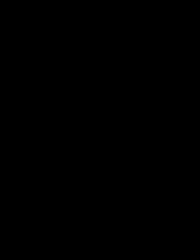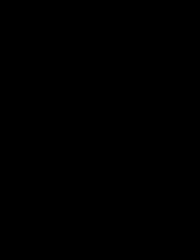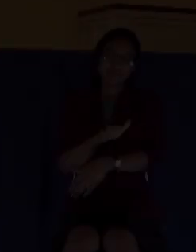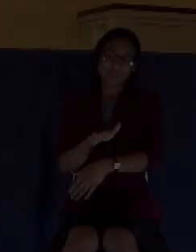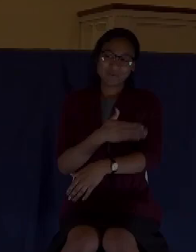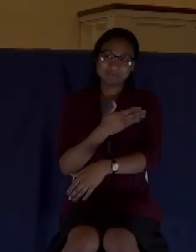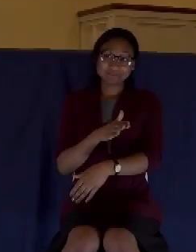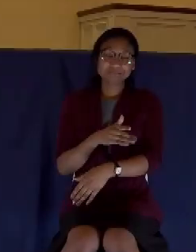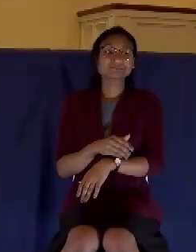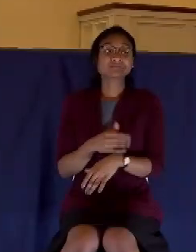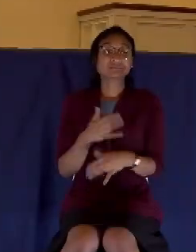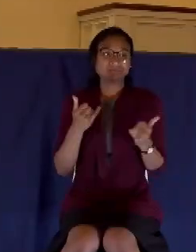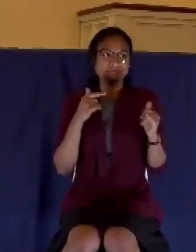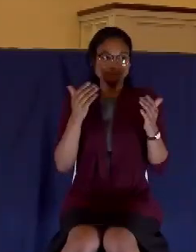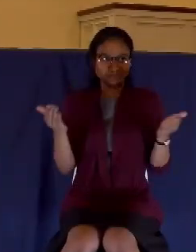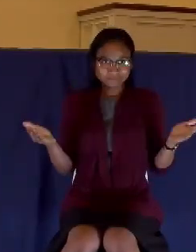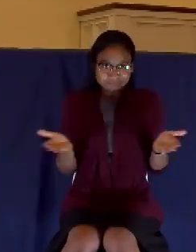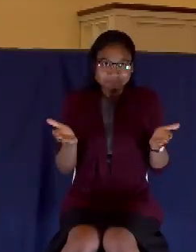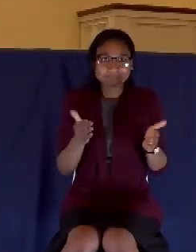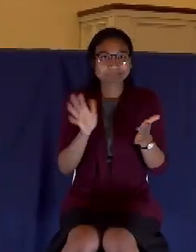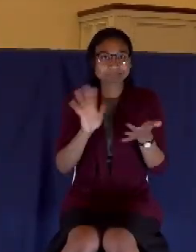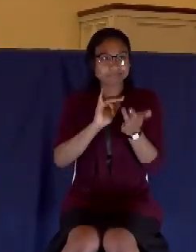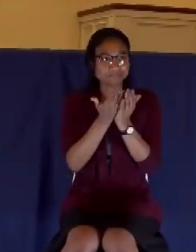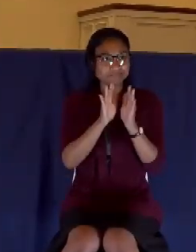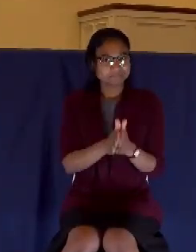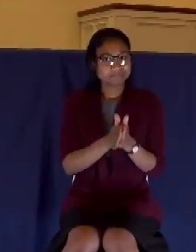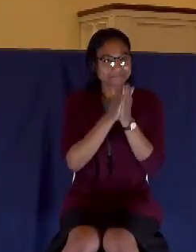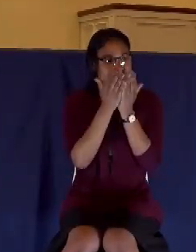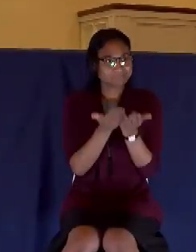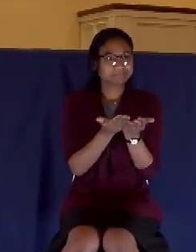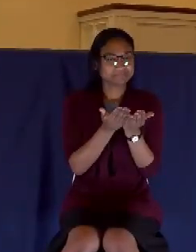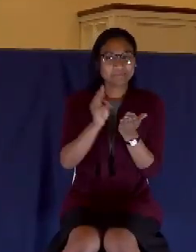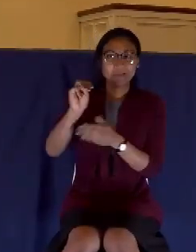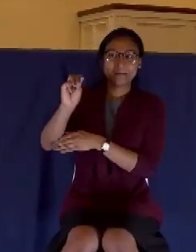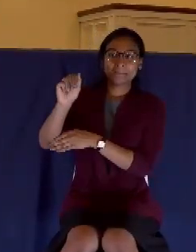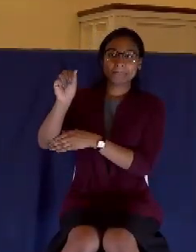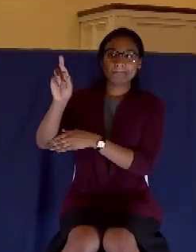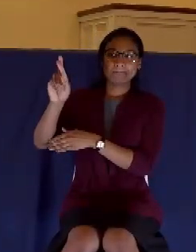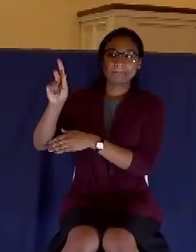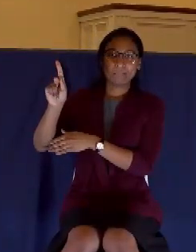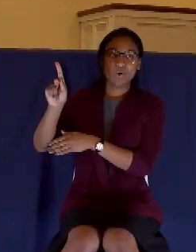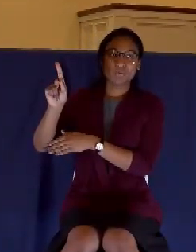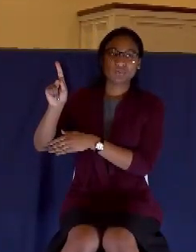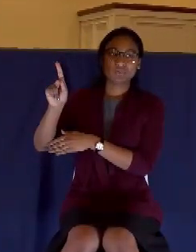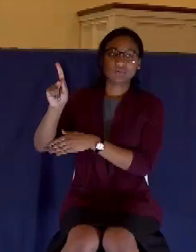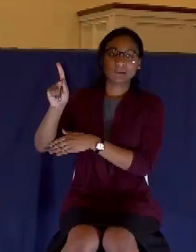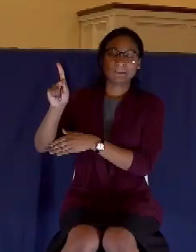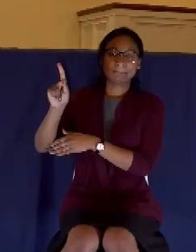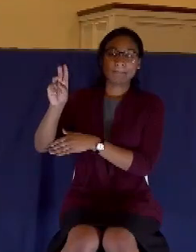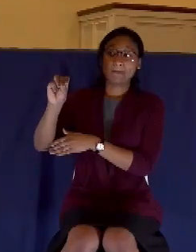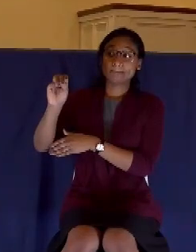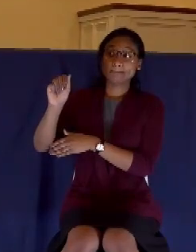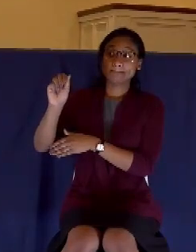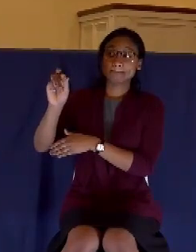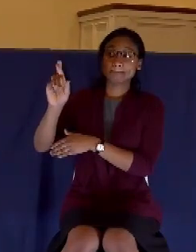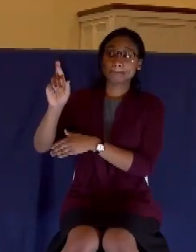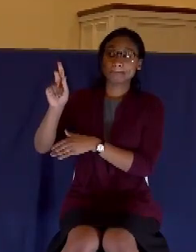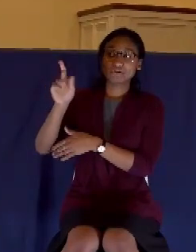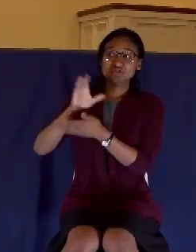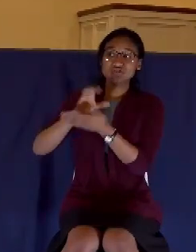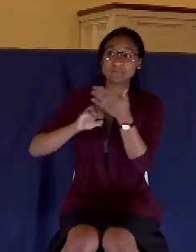I encourage you to take your Bibles and open to the Gospel of Mark this morning. The Gospel of Mark chapter 14